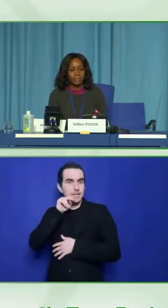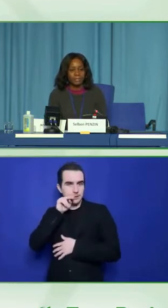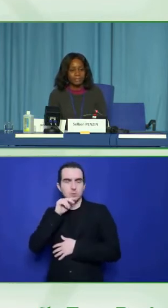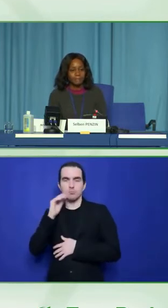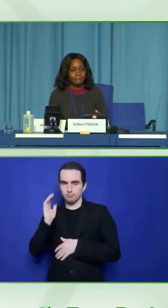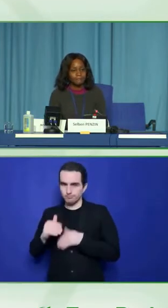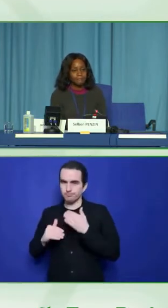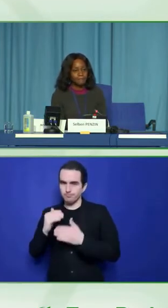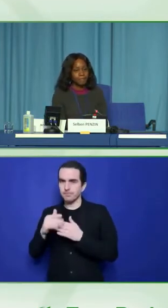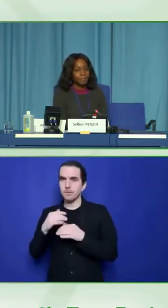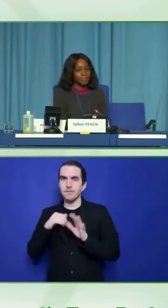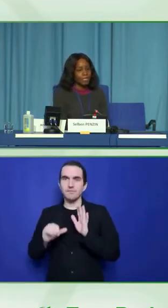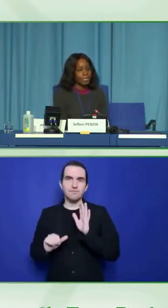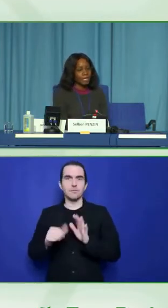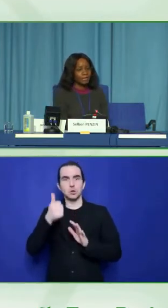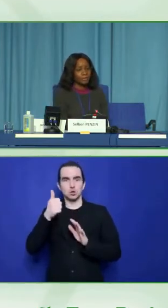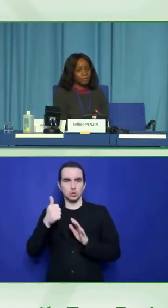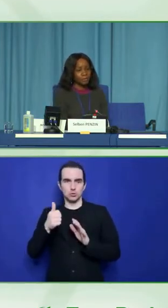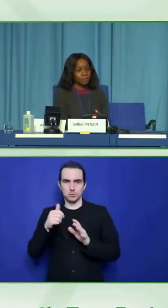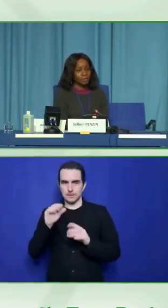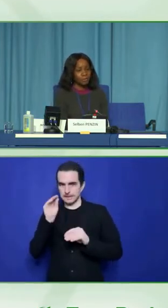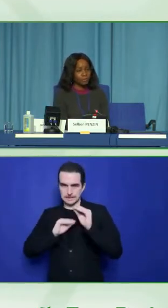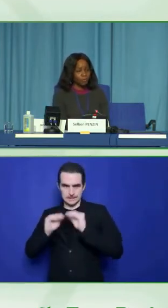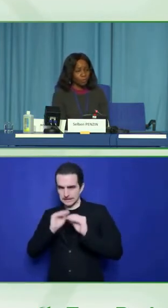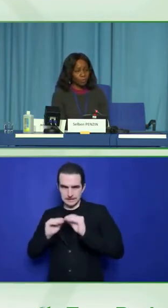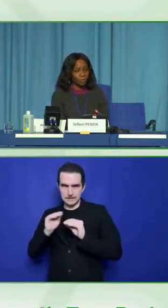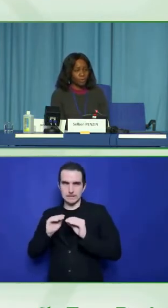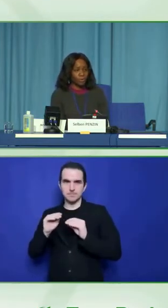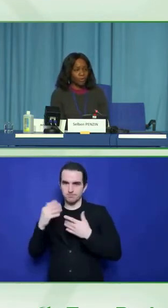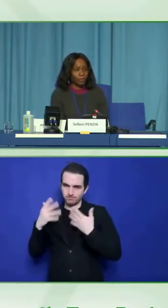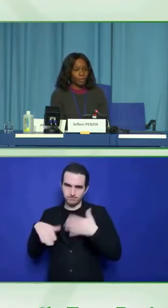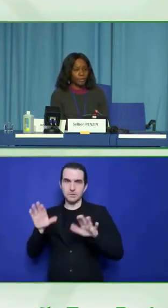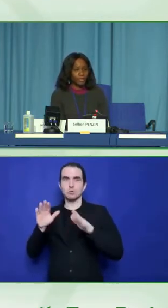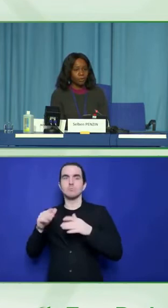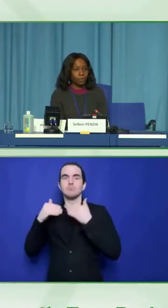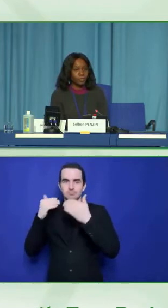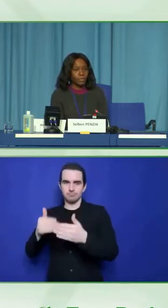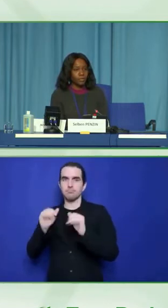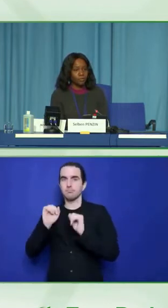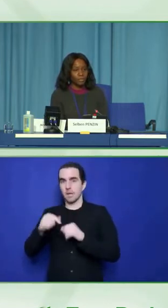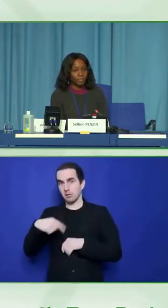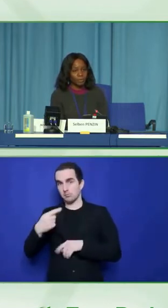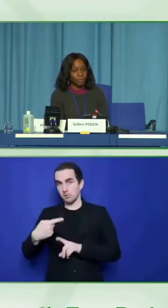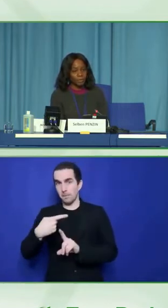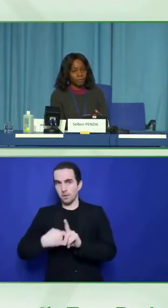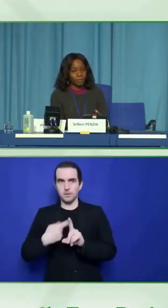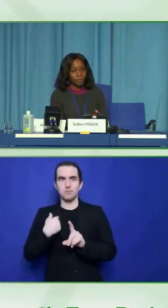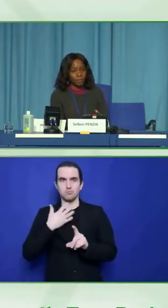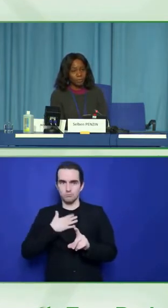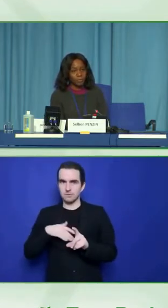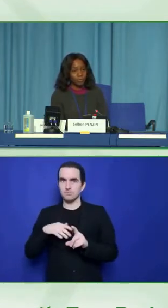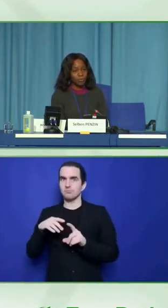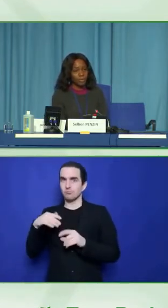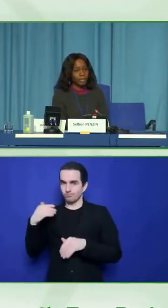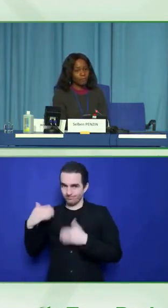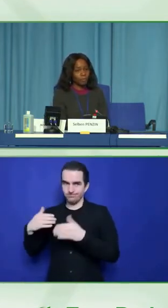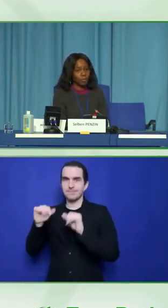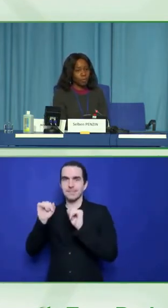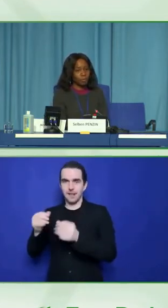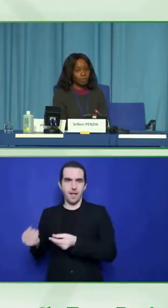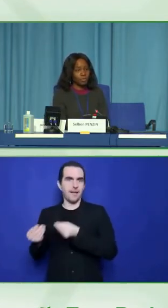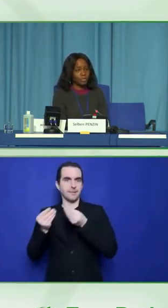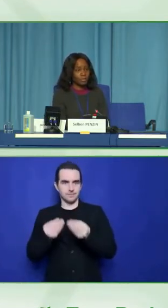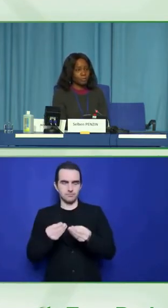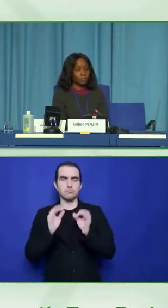Next slide, please. And for us, looking forward, we are hoping that we will expand our scope and